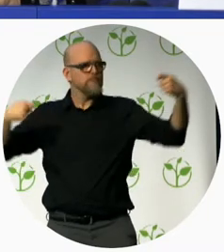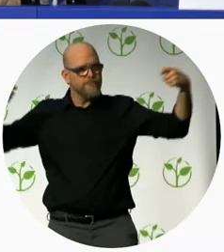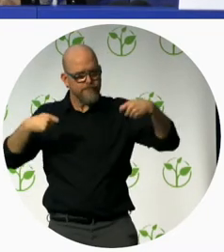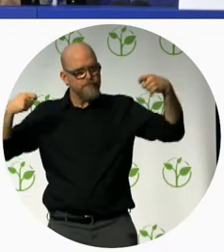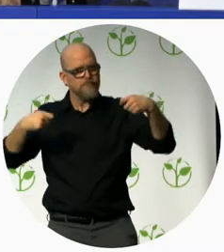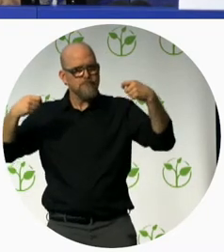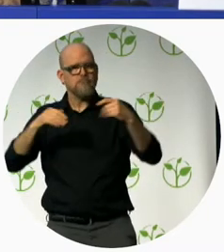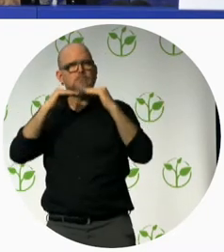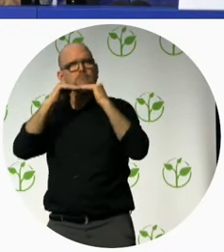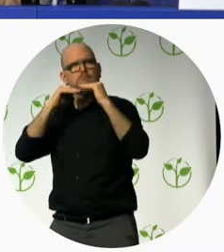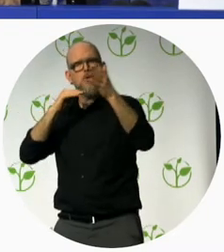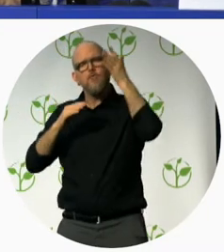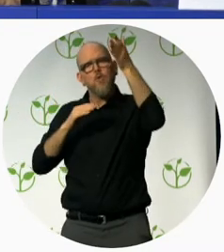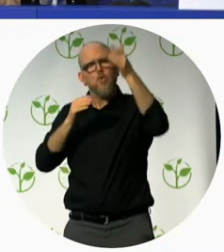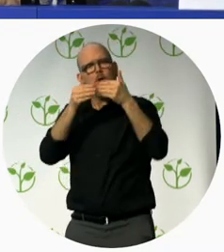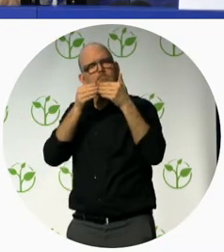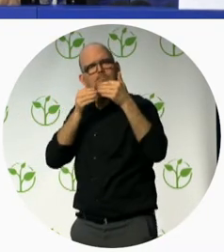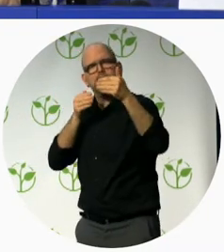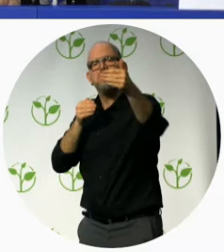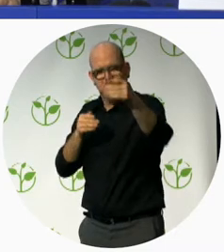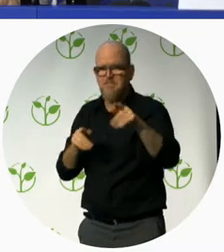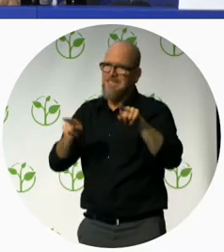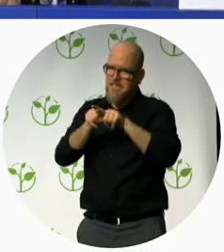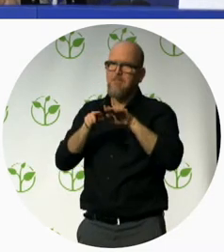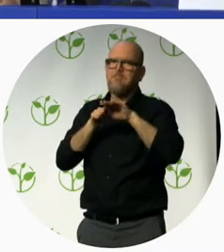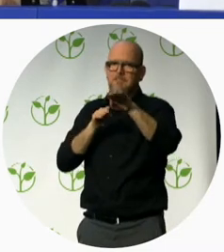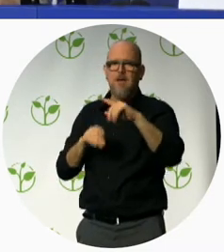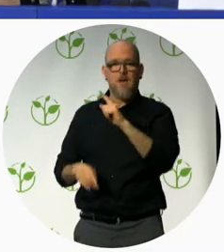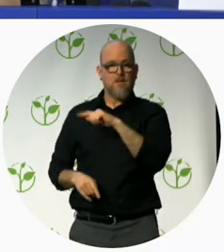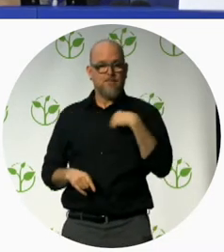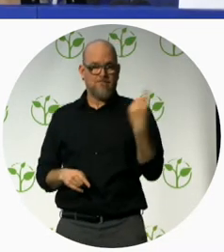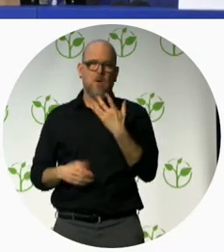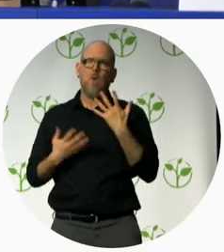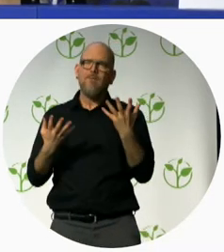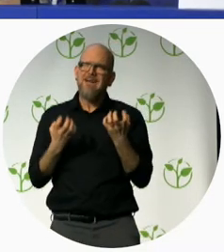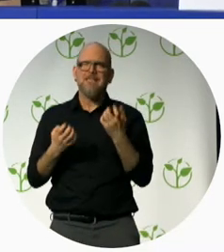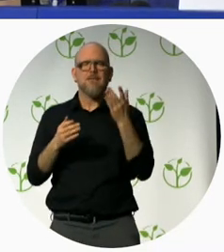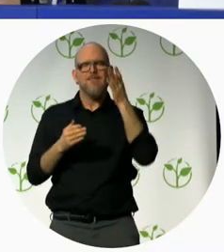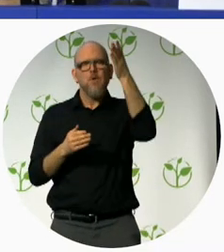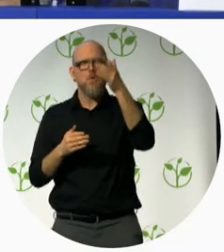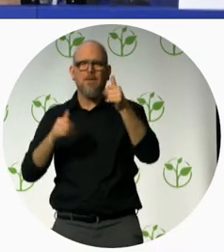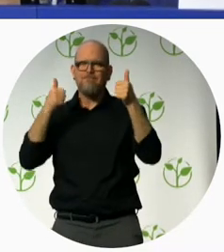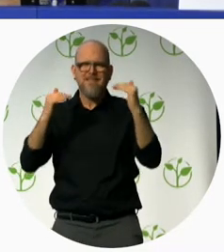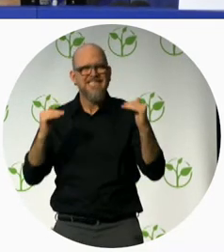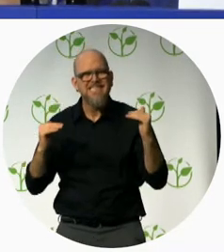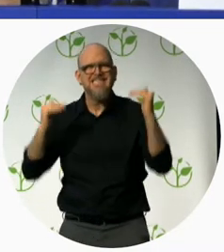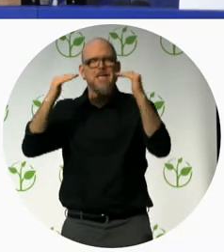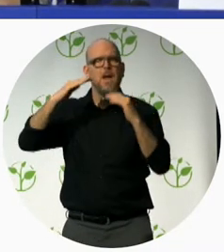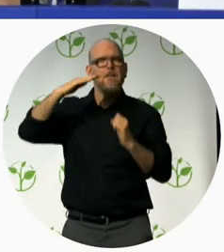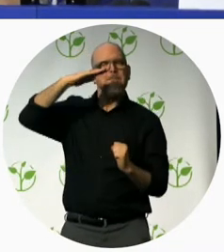sum up we've hit the road we are doing our best but we are aware that there is still a long way to go